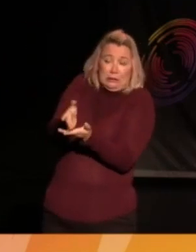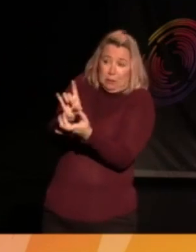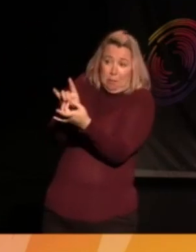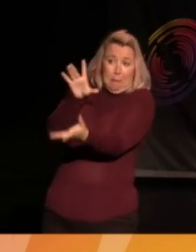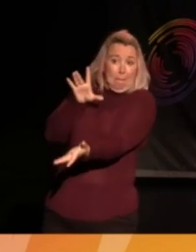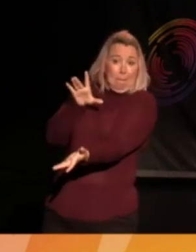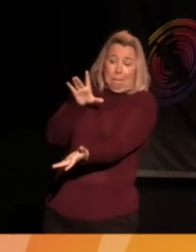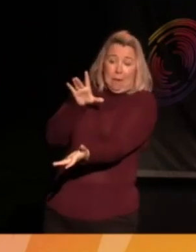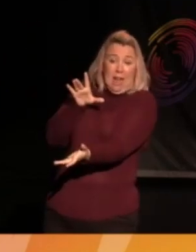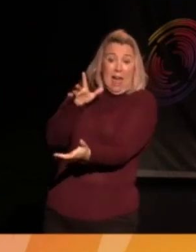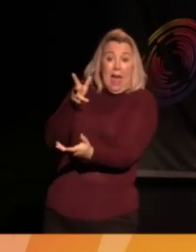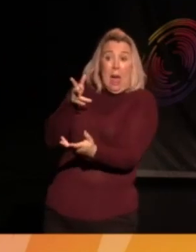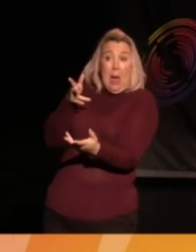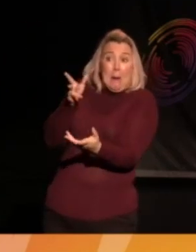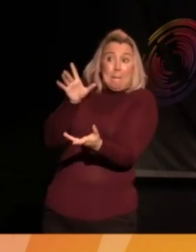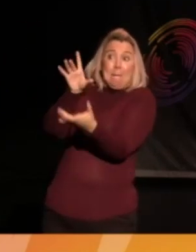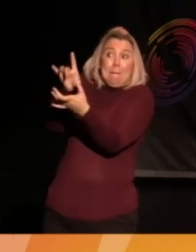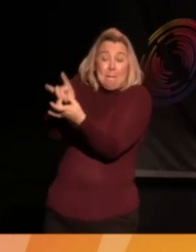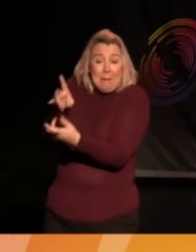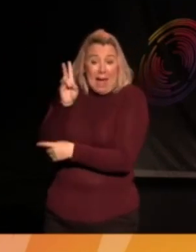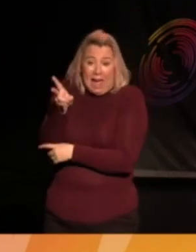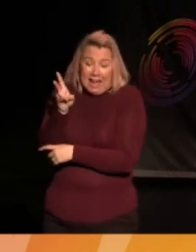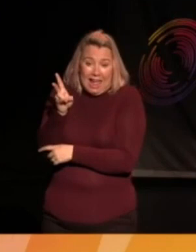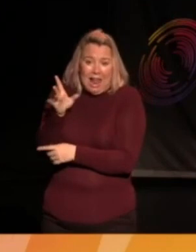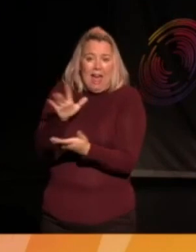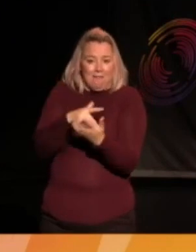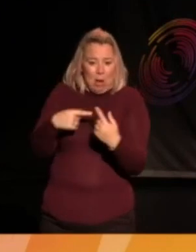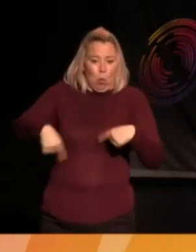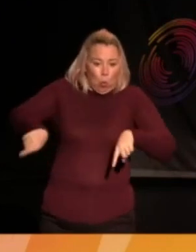get it back, Dave, I don't know. I think it is about bottom-up.